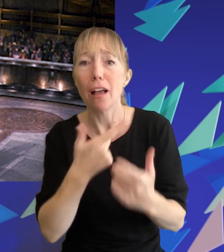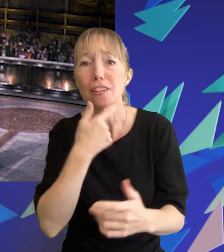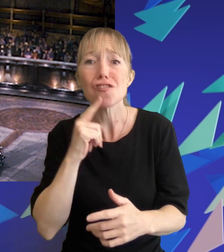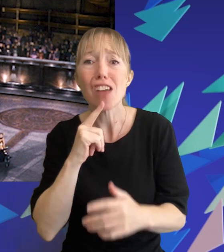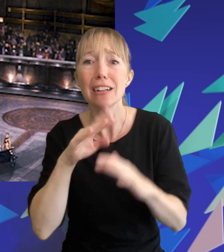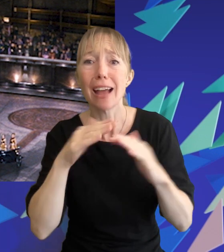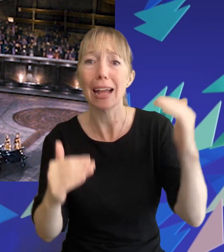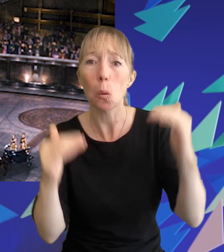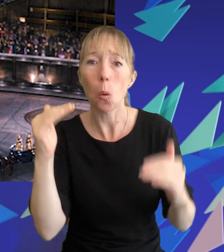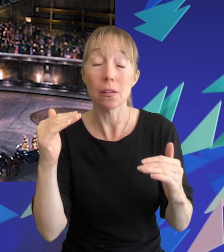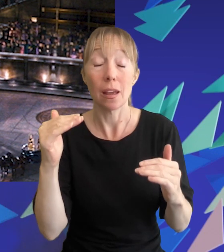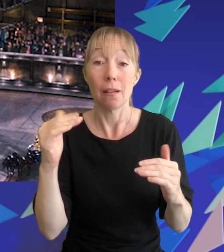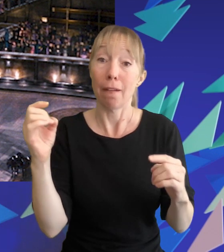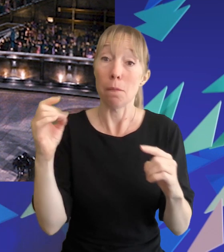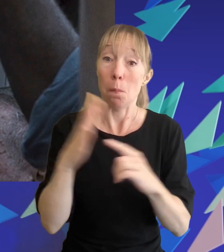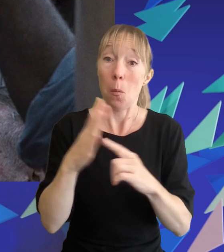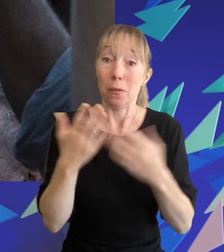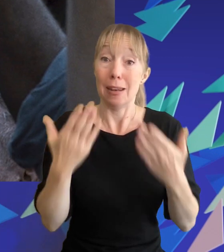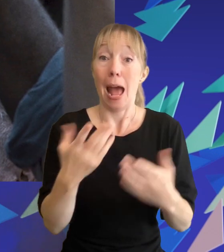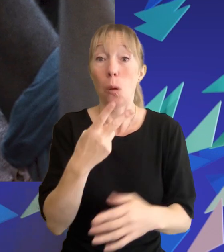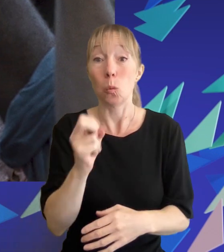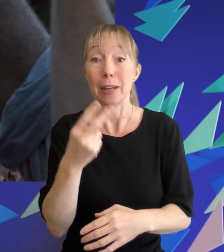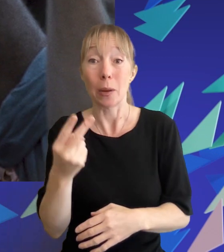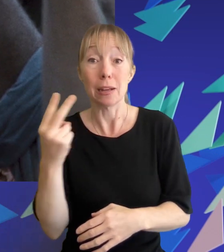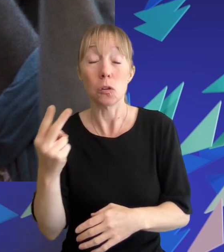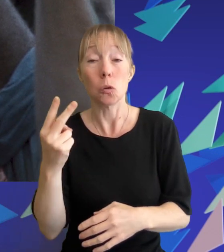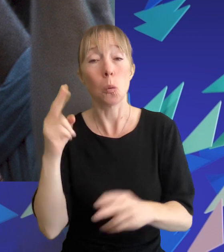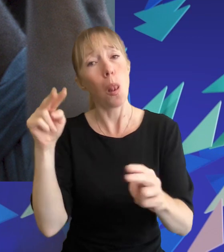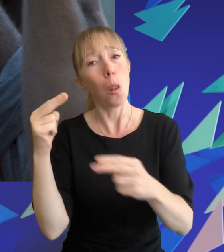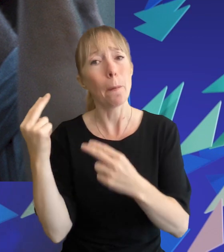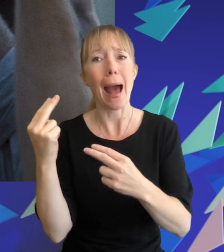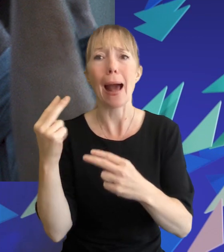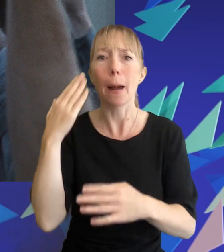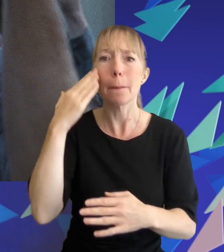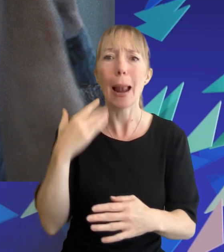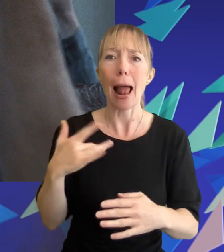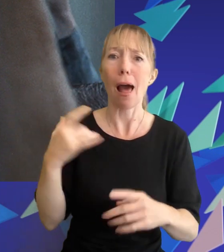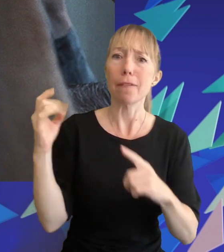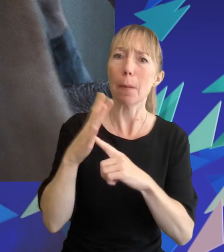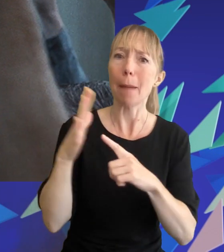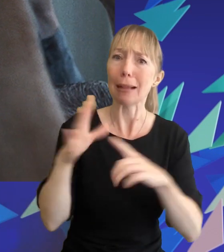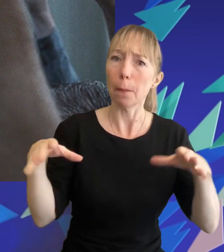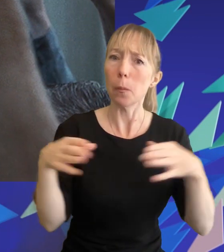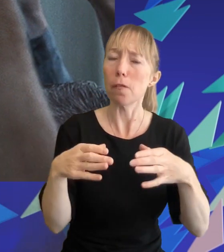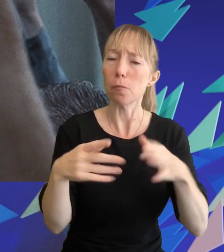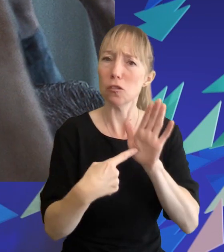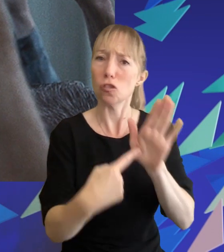pertinent now in 2022 when we look back with the likes of the black lives matter movement which have shown us the way in which children of colors deaths